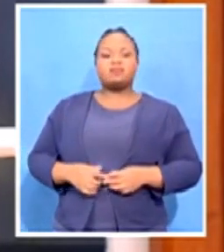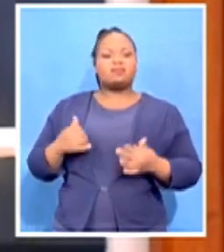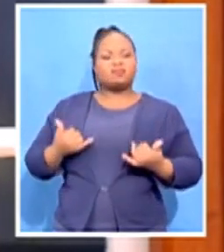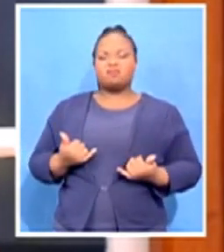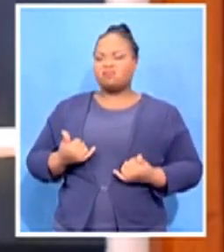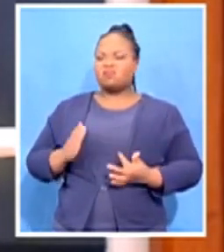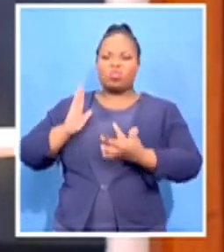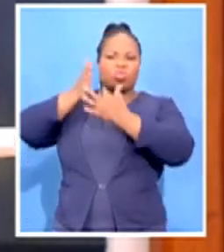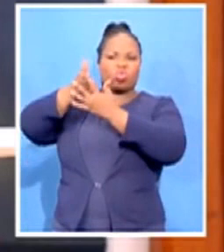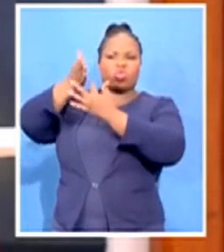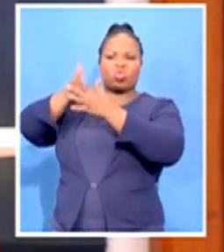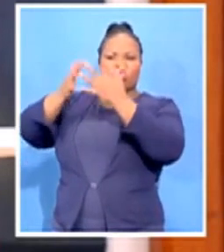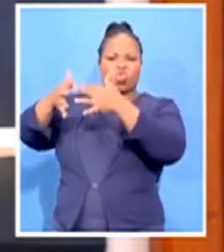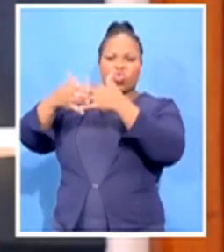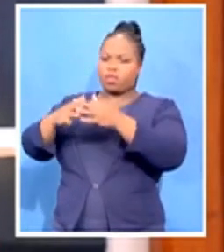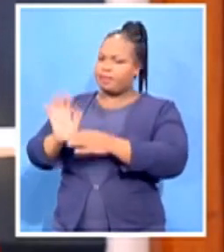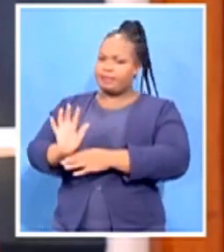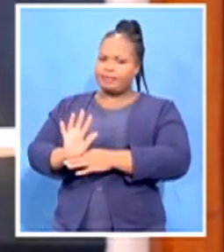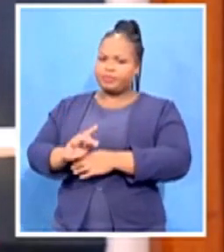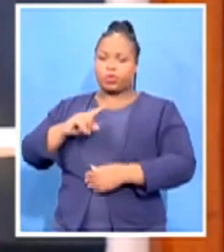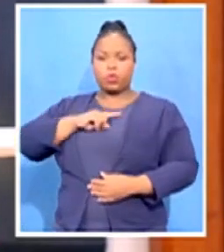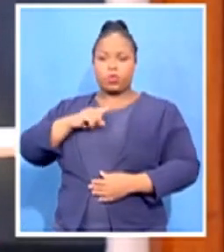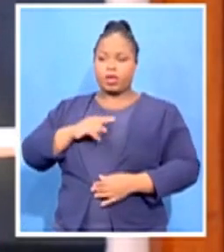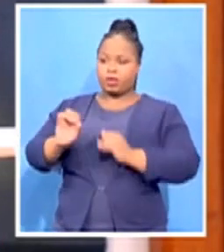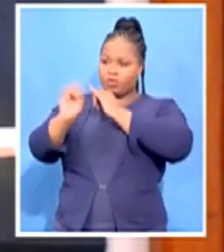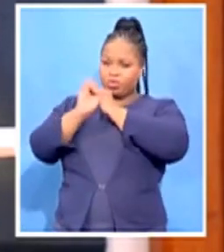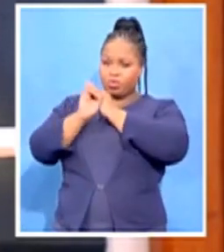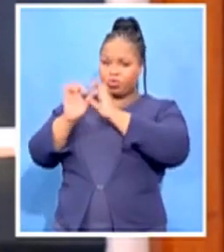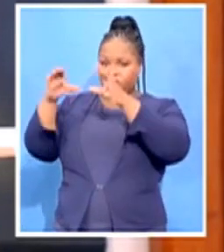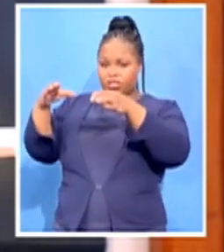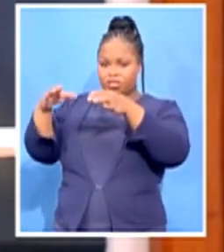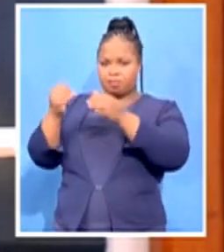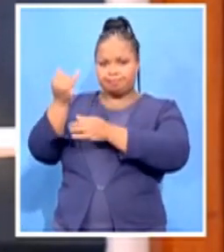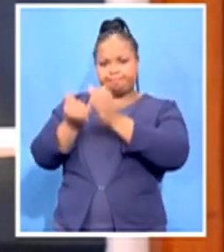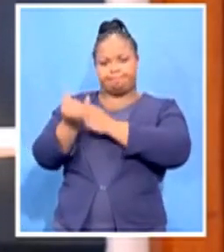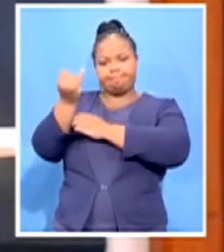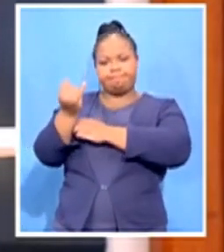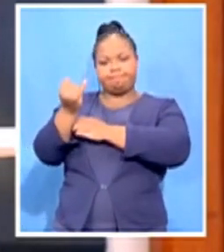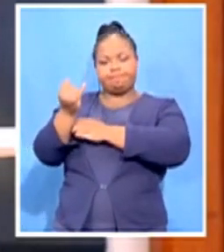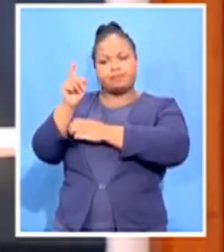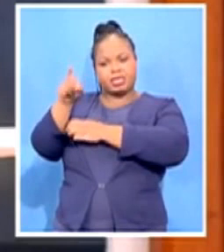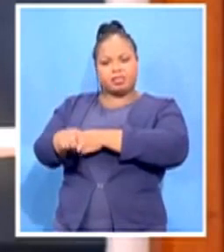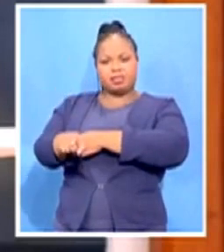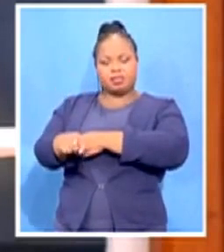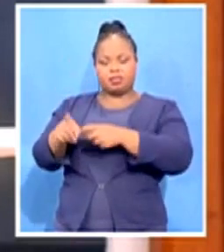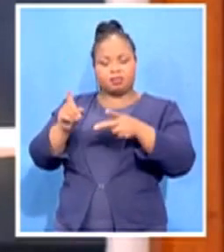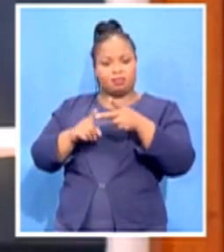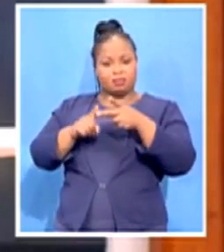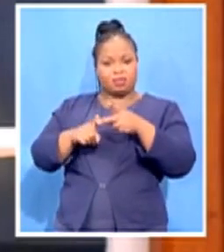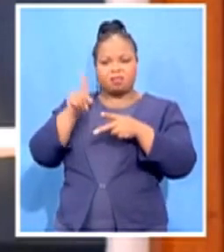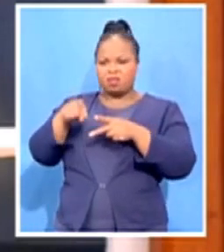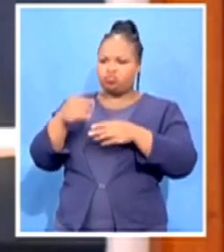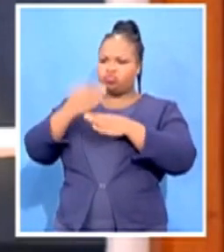those institutions should be independent. They should be able to do their work without any favor,